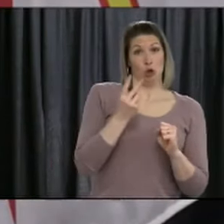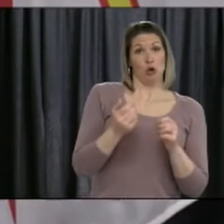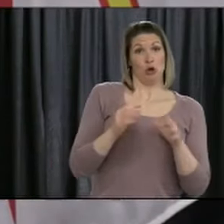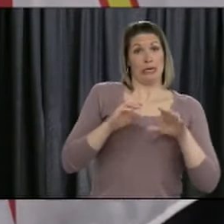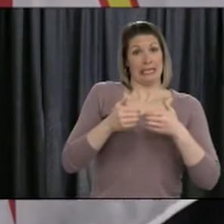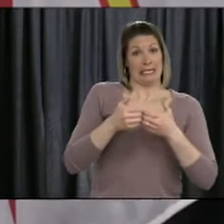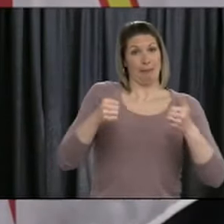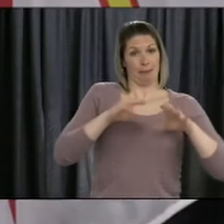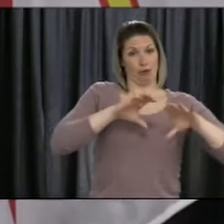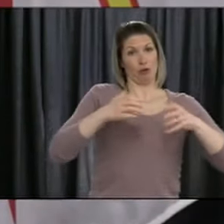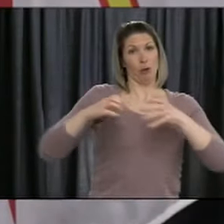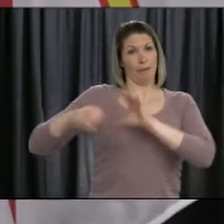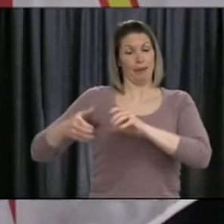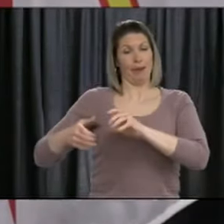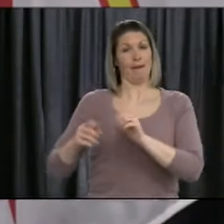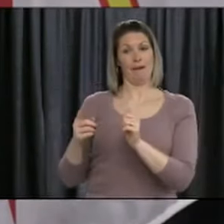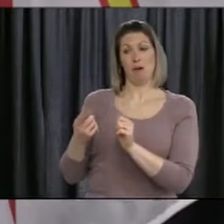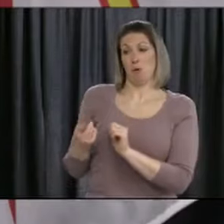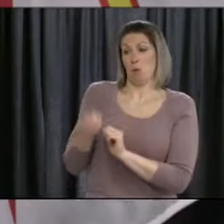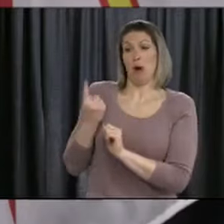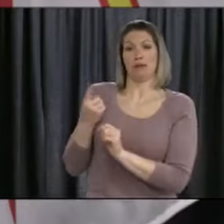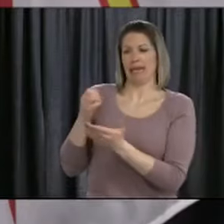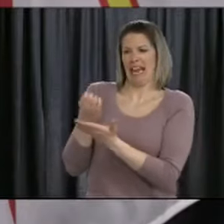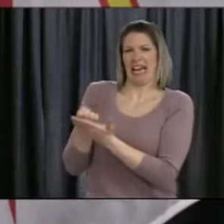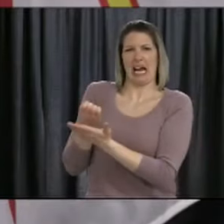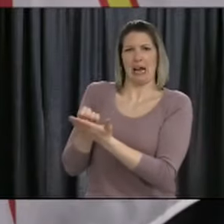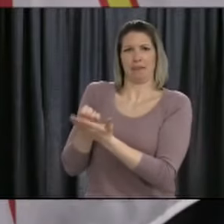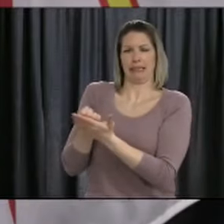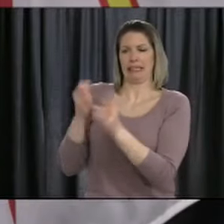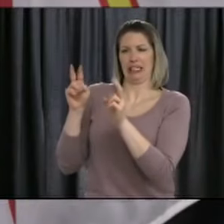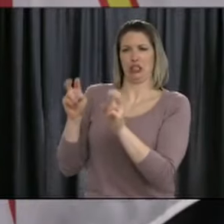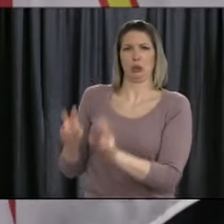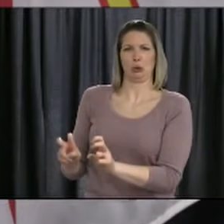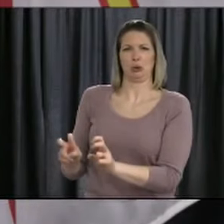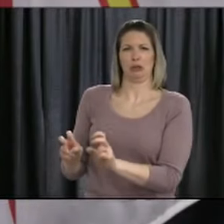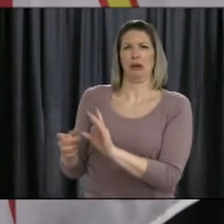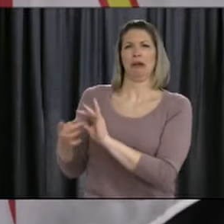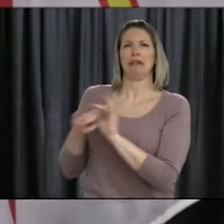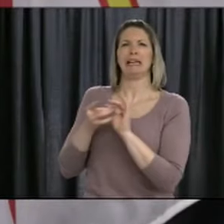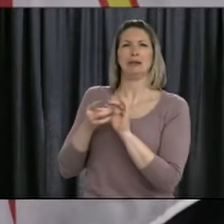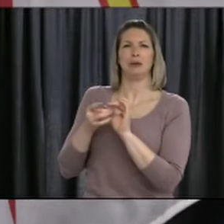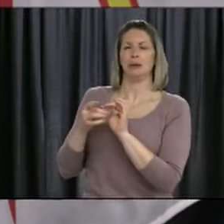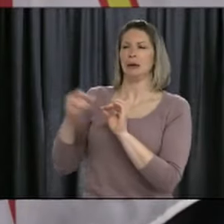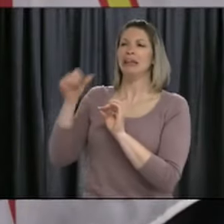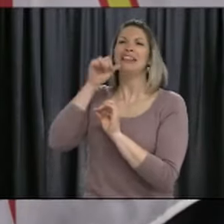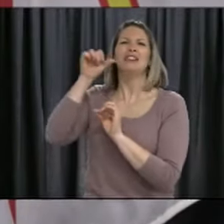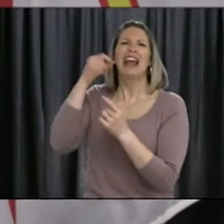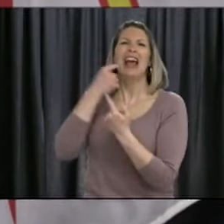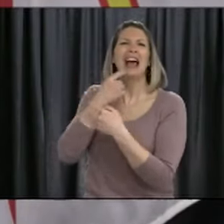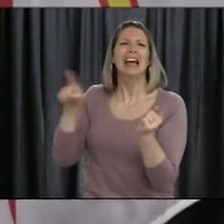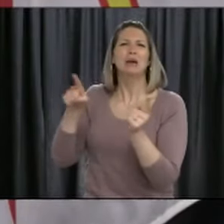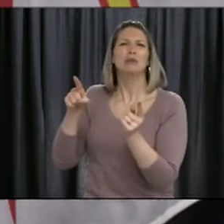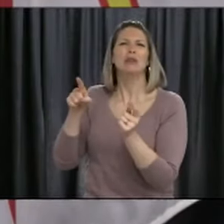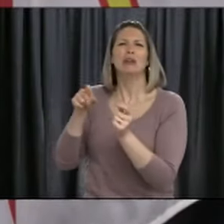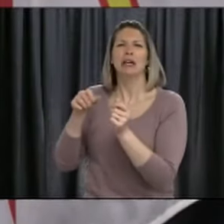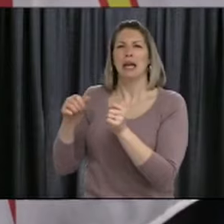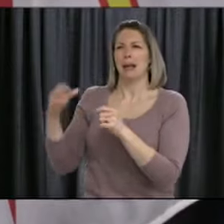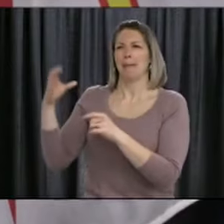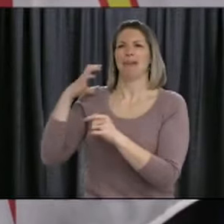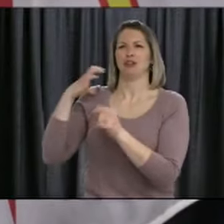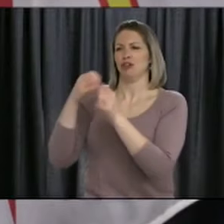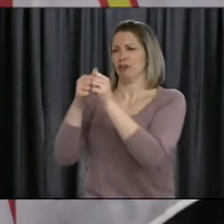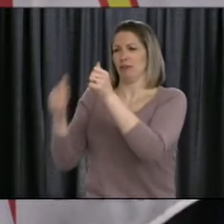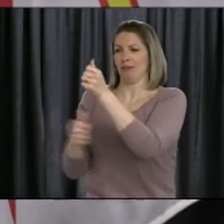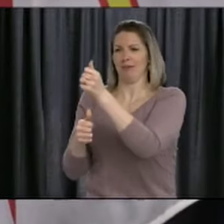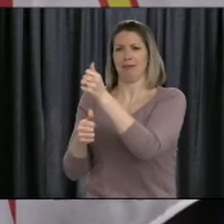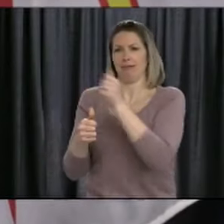dealing with economic issues. And that's the group that, you know, includes all the deputy ministers and as they work with the ministers in